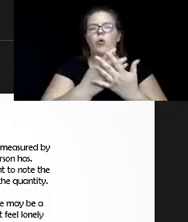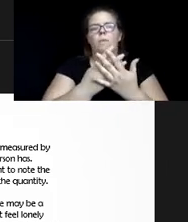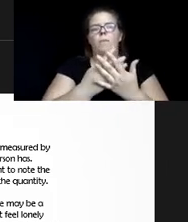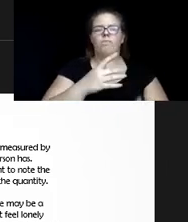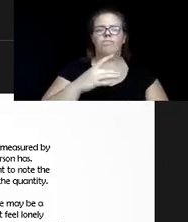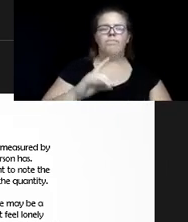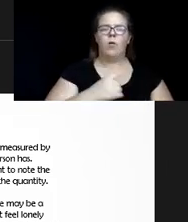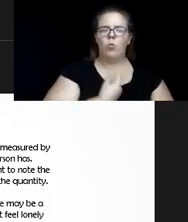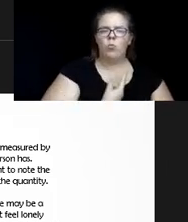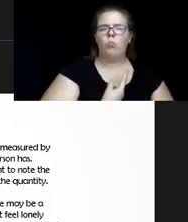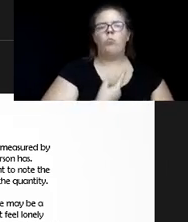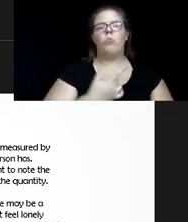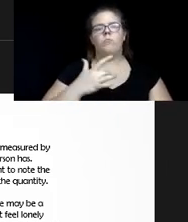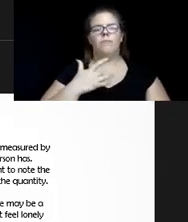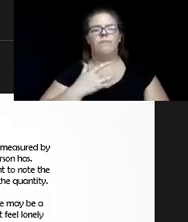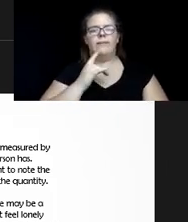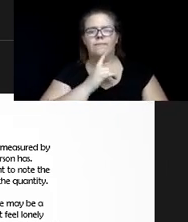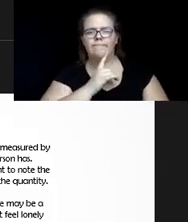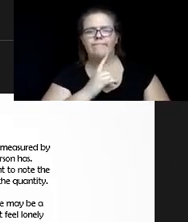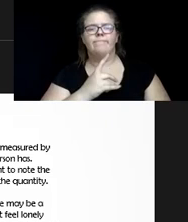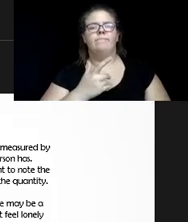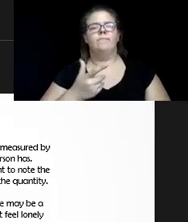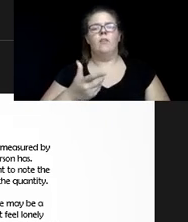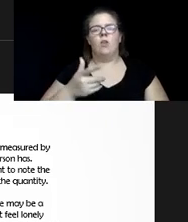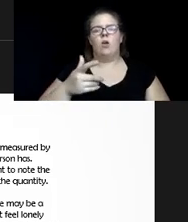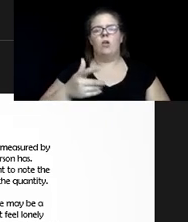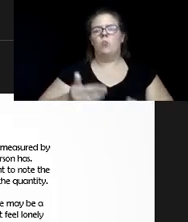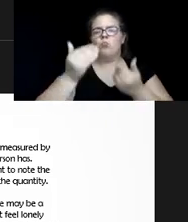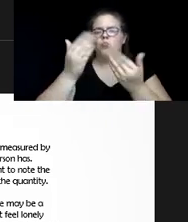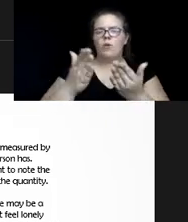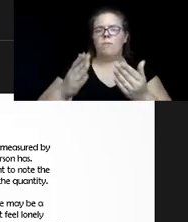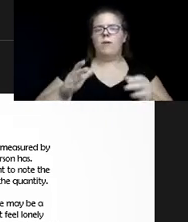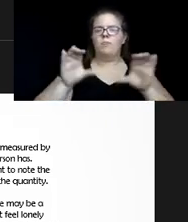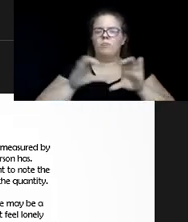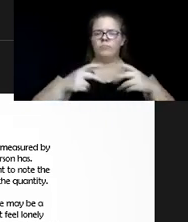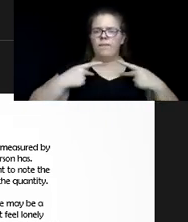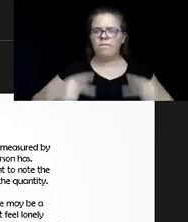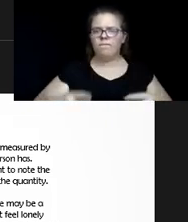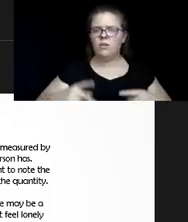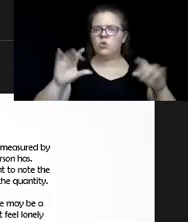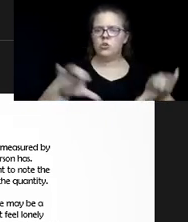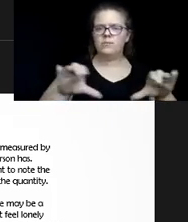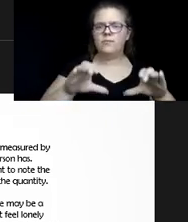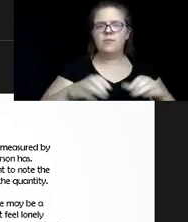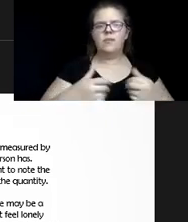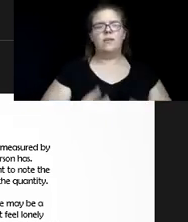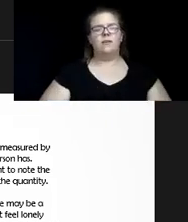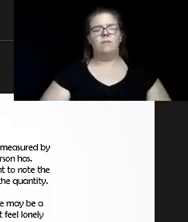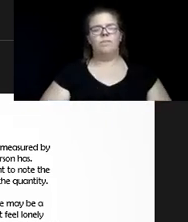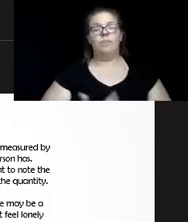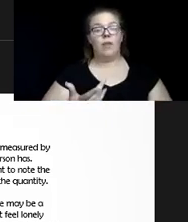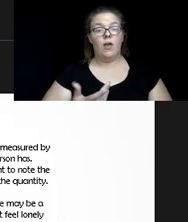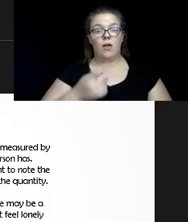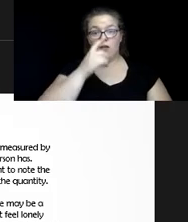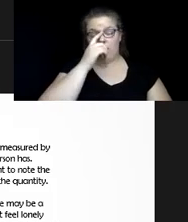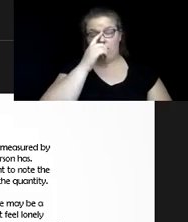isolation. And they're recommending the prescription of physical activity and socialization for their patients. And even insurers